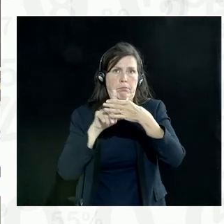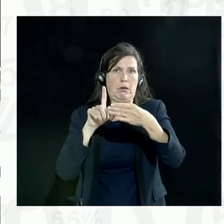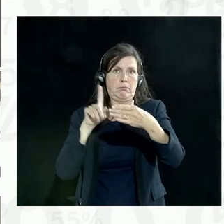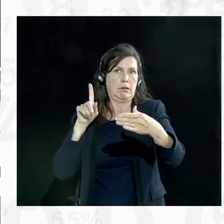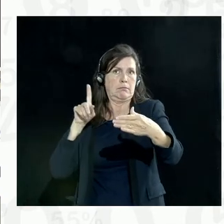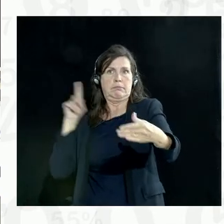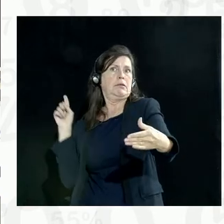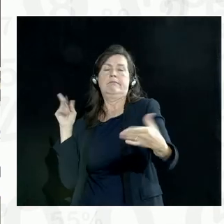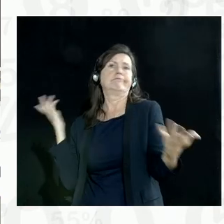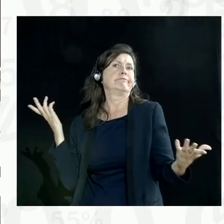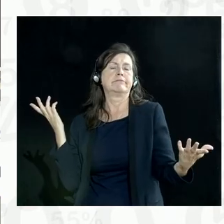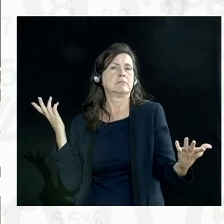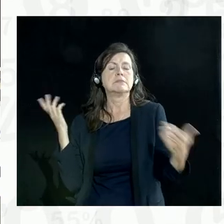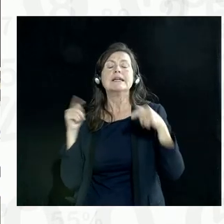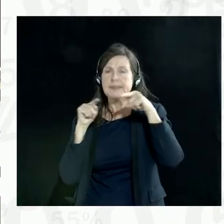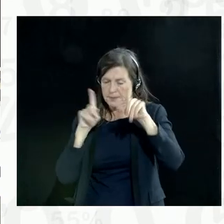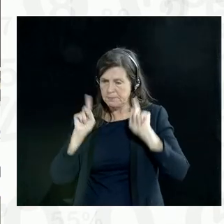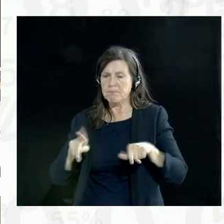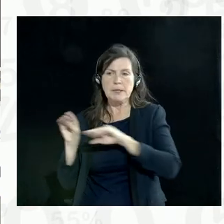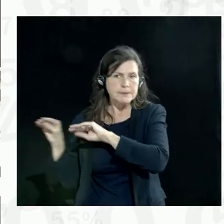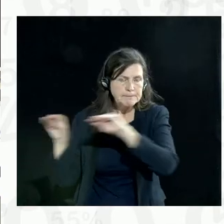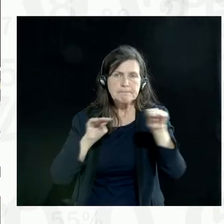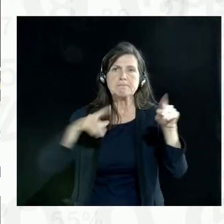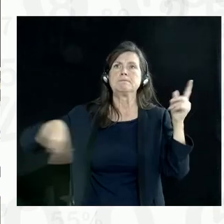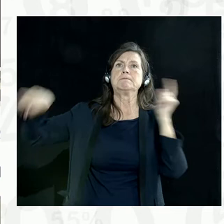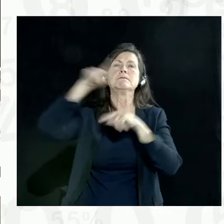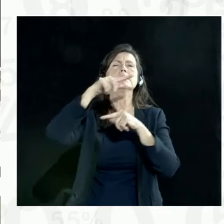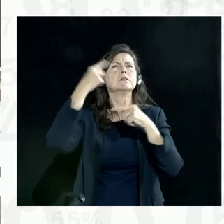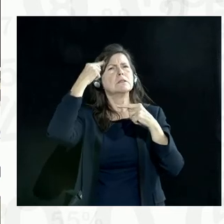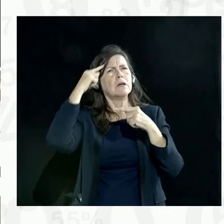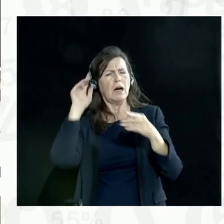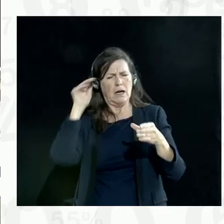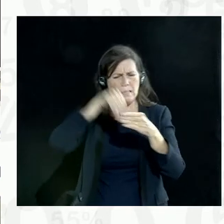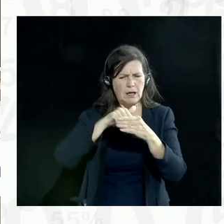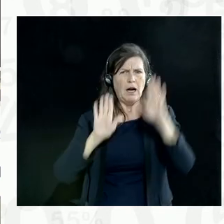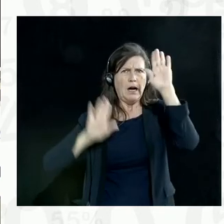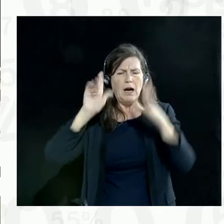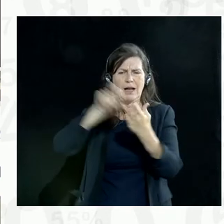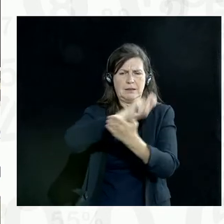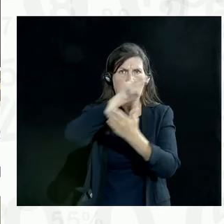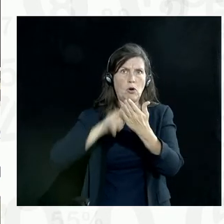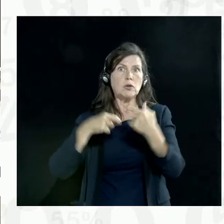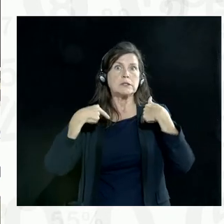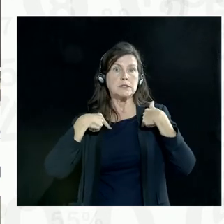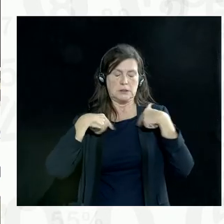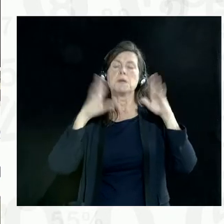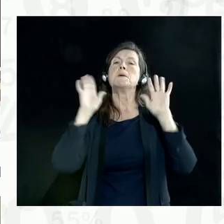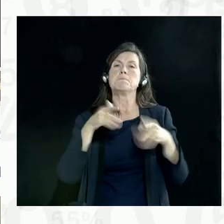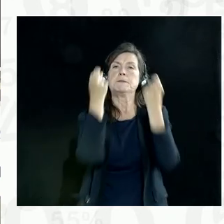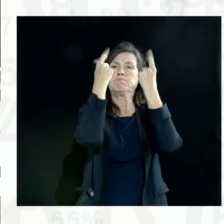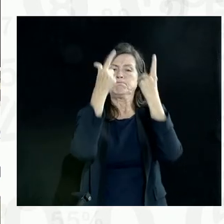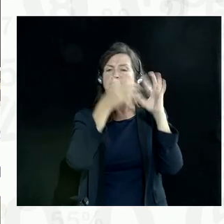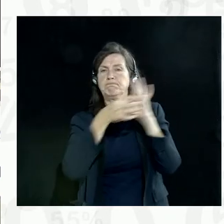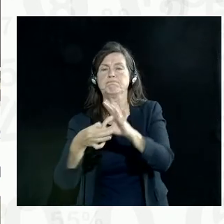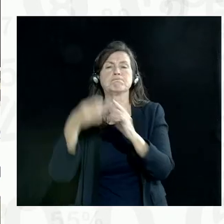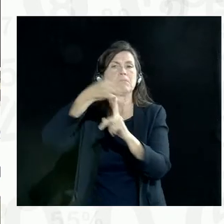knowledge about these kinds of systems to the people that we are seeking to work with and to serve.